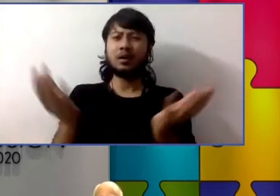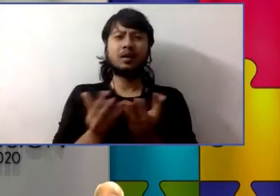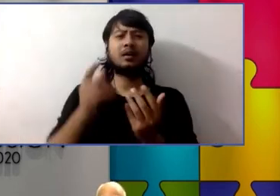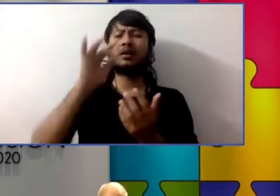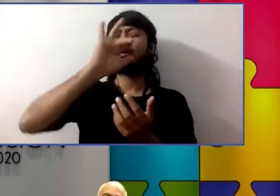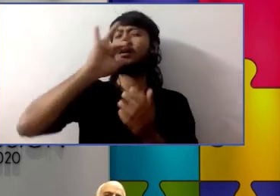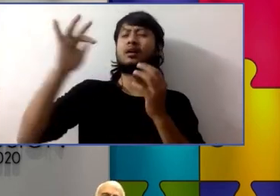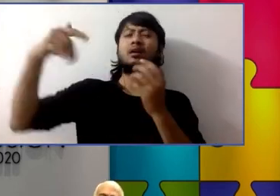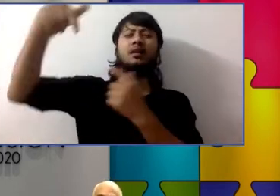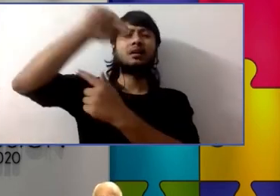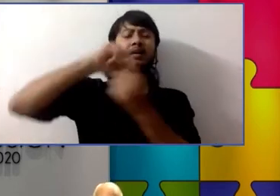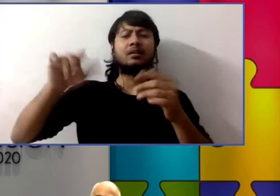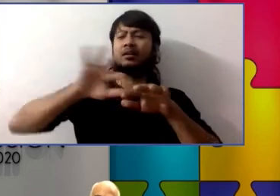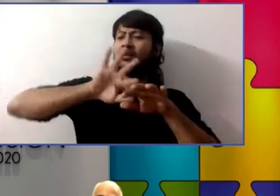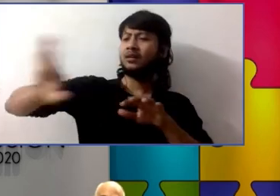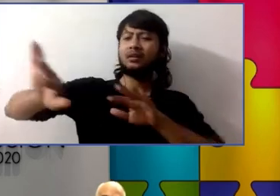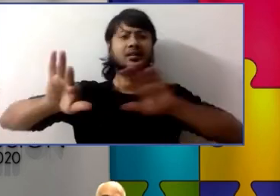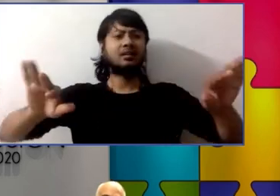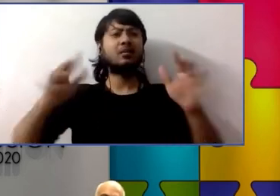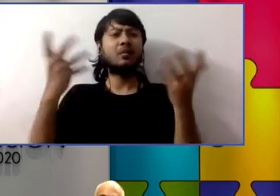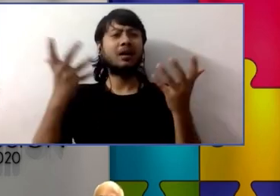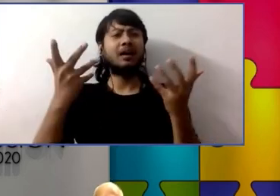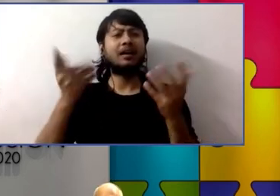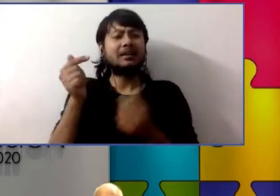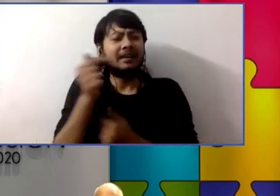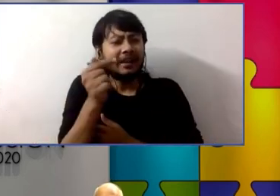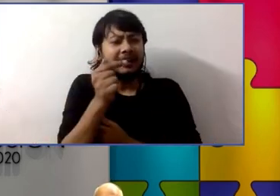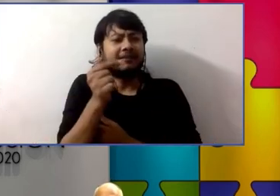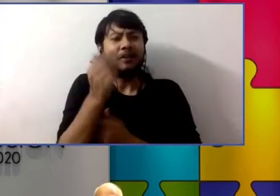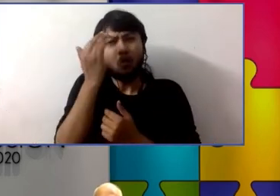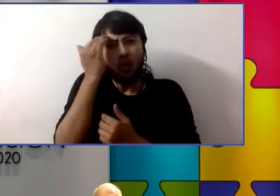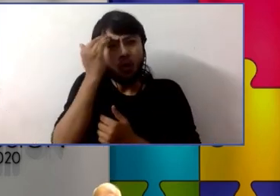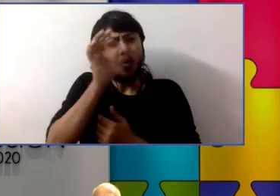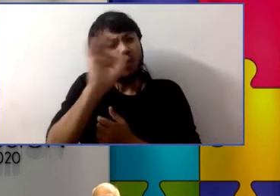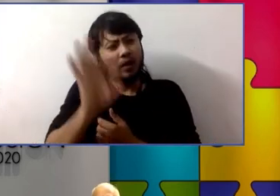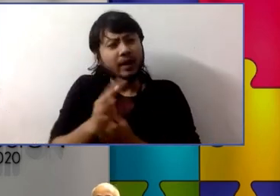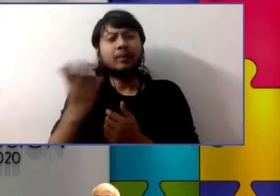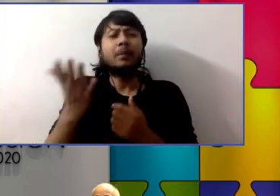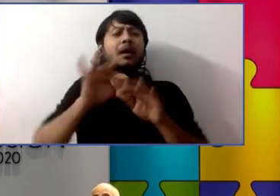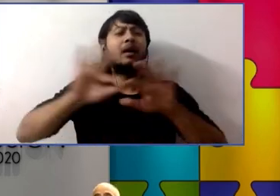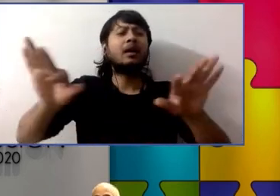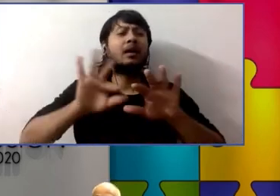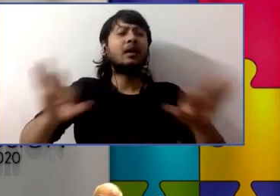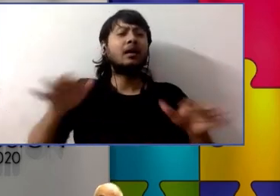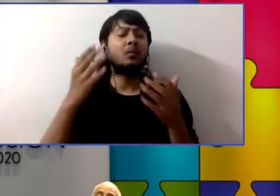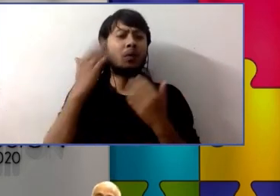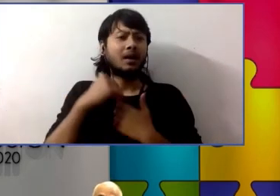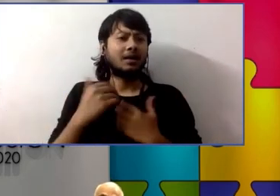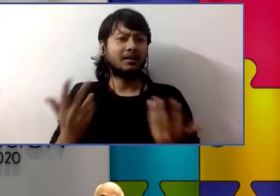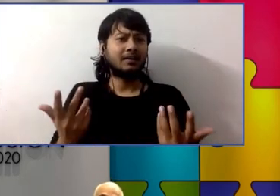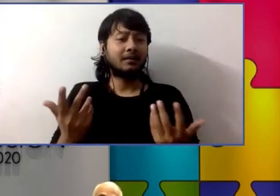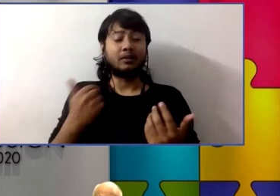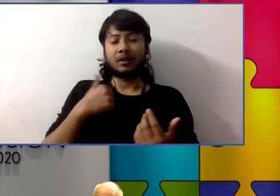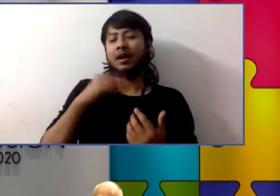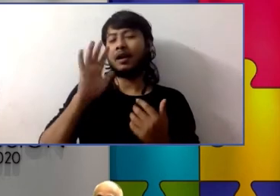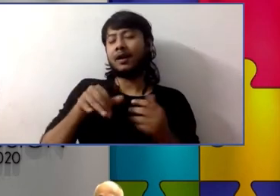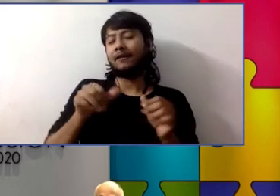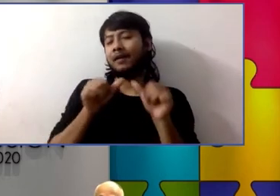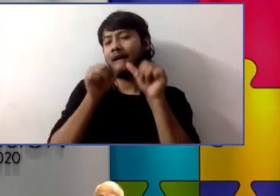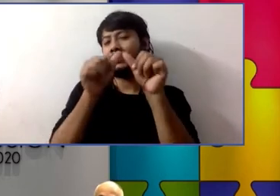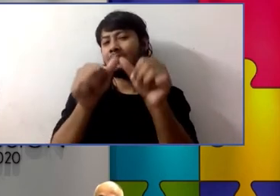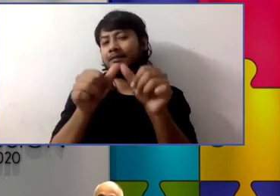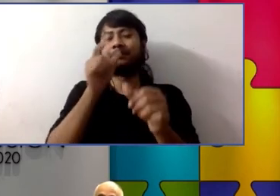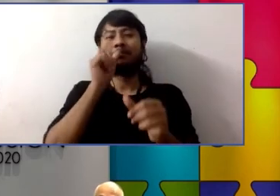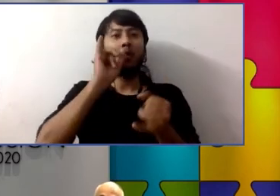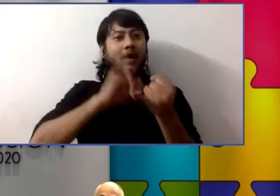generate the most positive outcomes for them well i have a couple theories on this i think it's not just about samuel when i have to think about